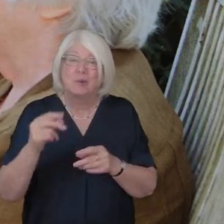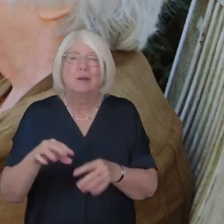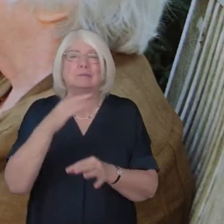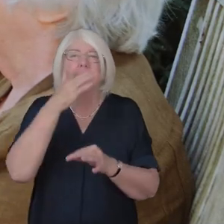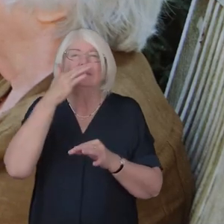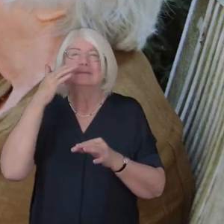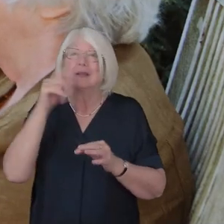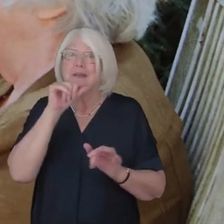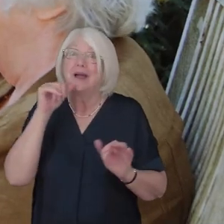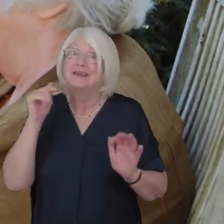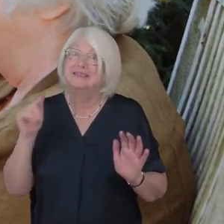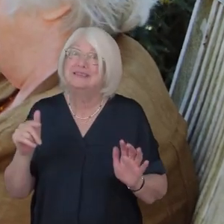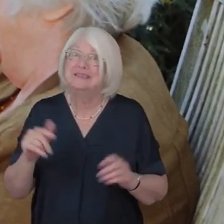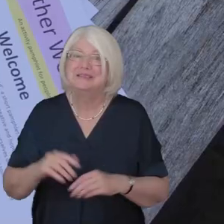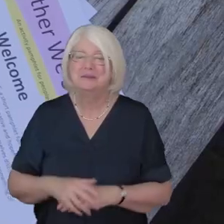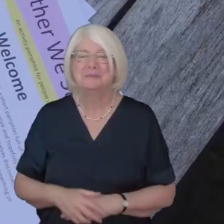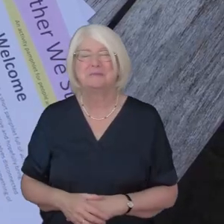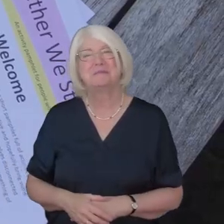soporific